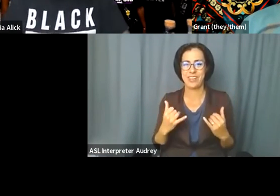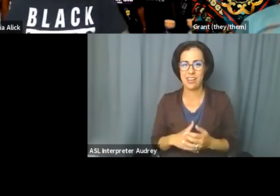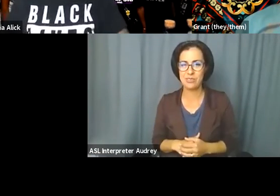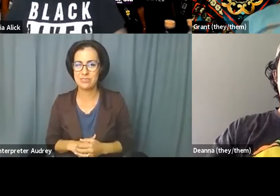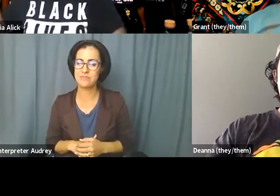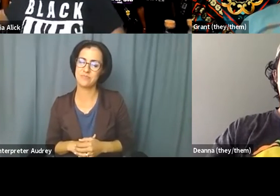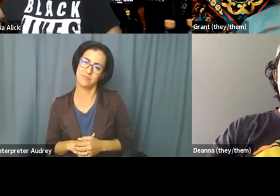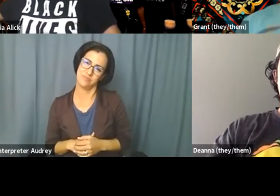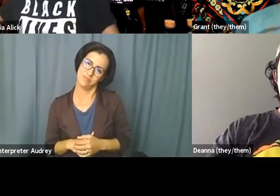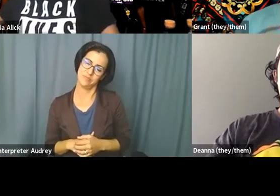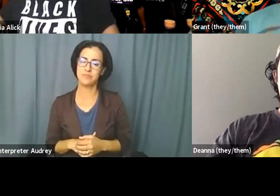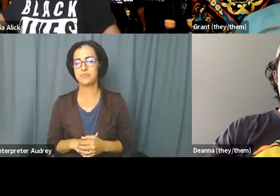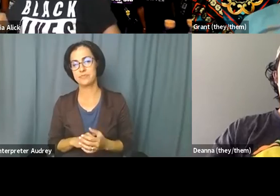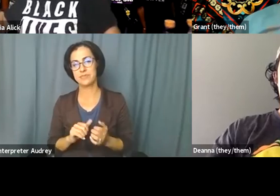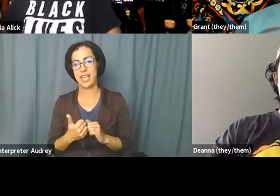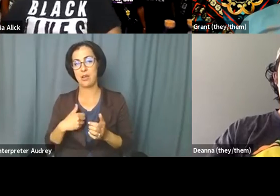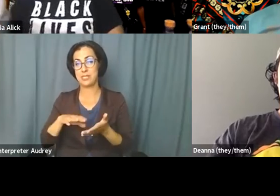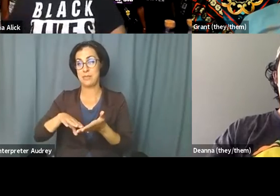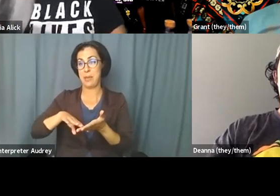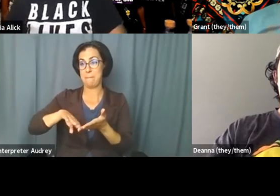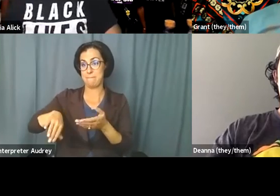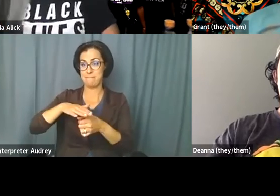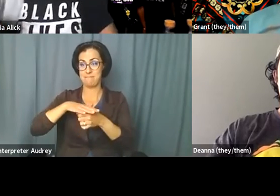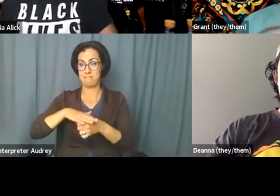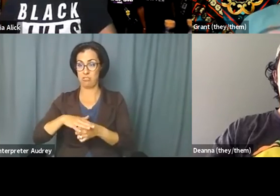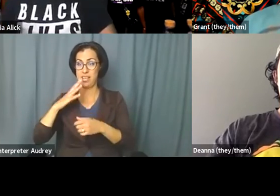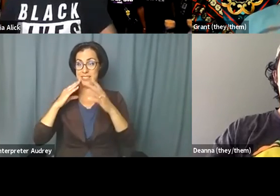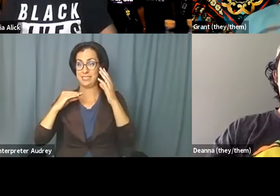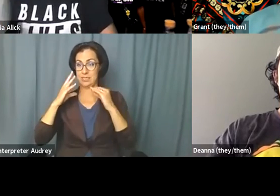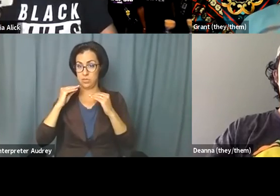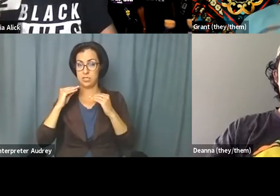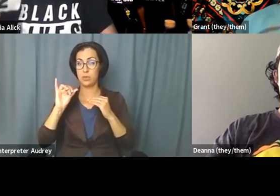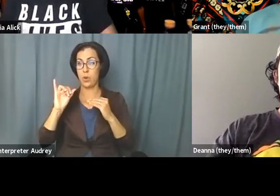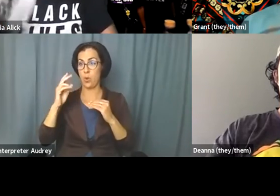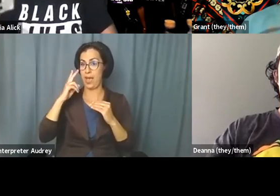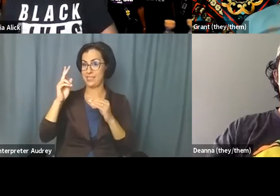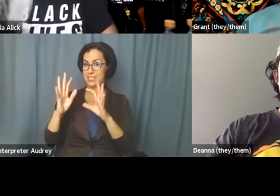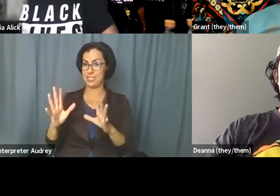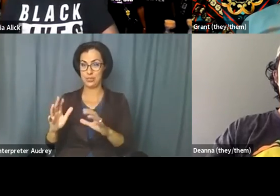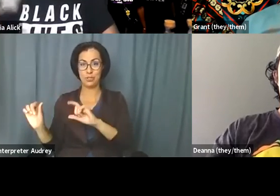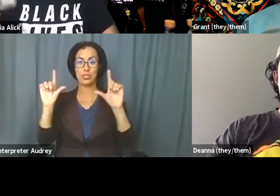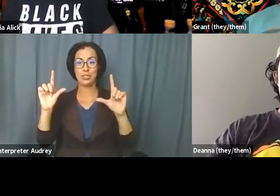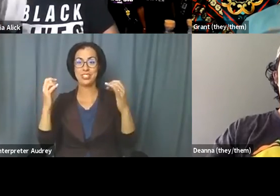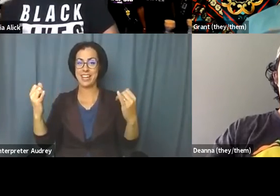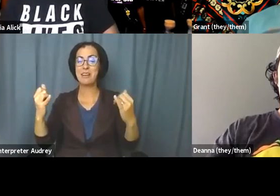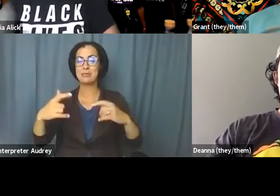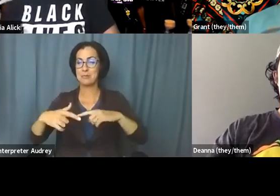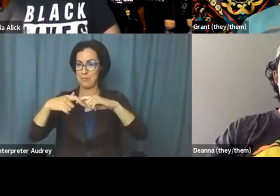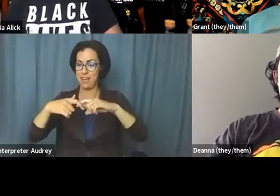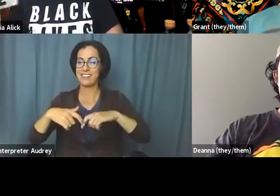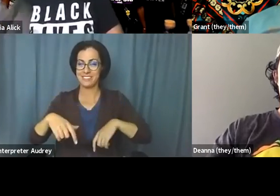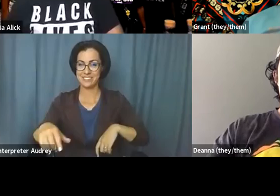Um, how does my marginalized experience, um, I'm, I see that one of our interpreter screens turned on. I'm going to pause